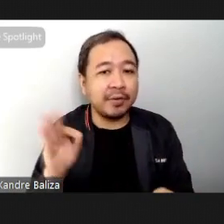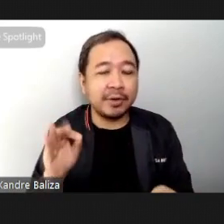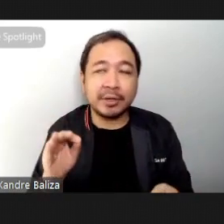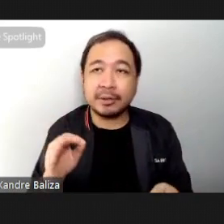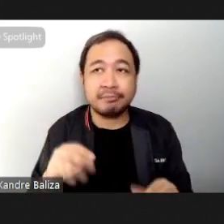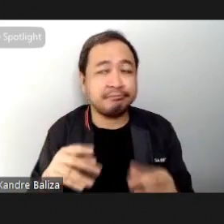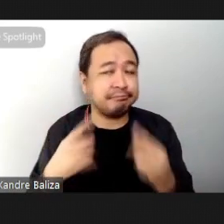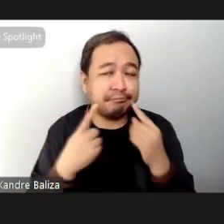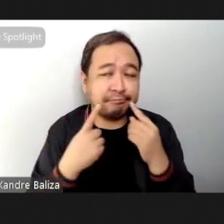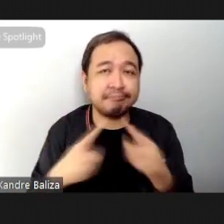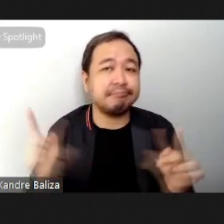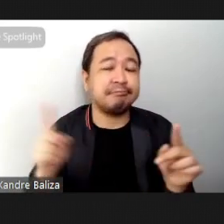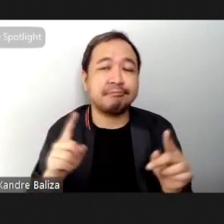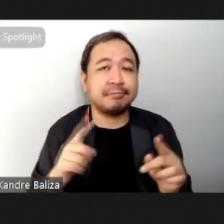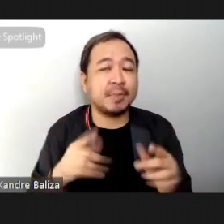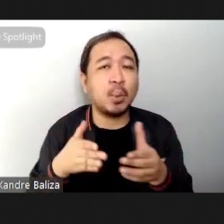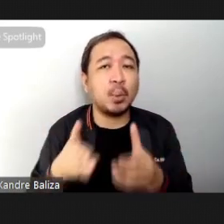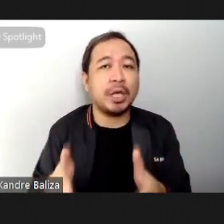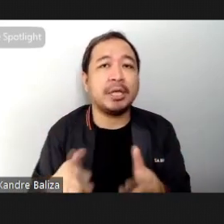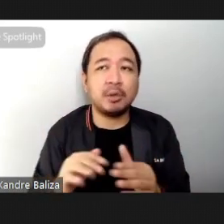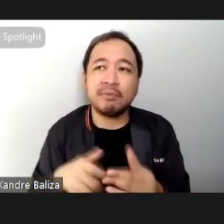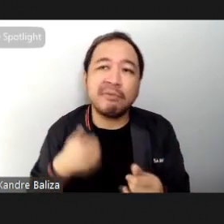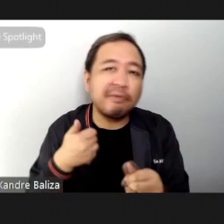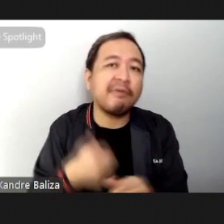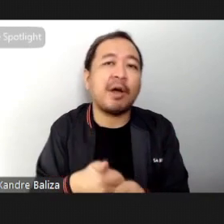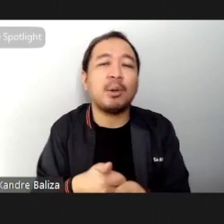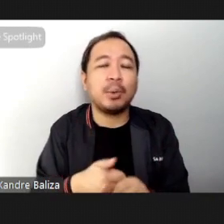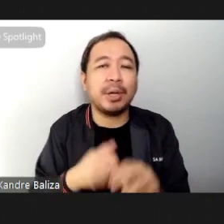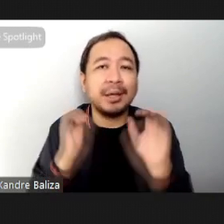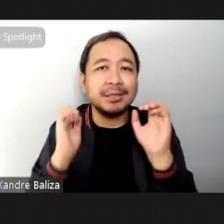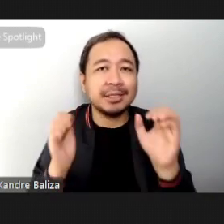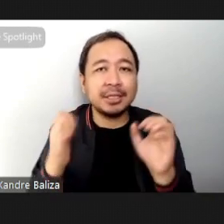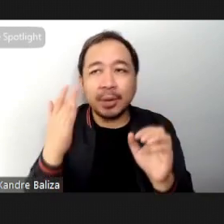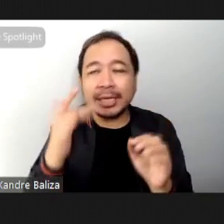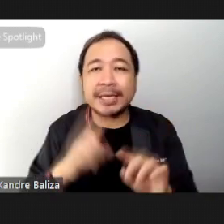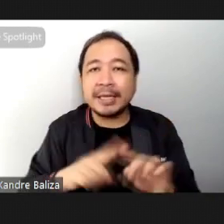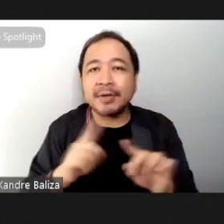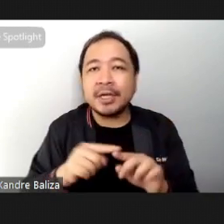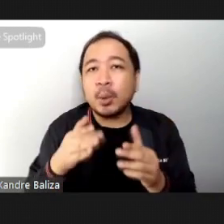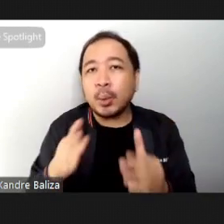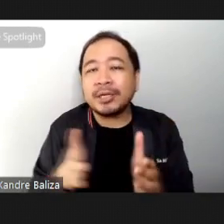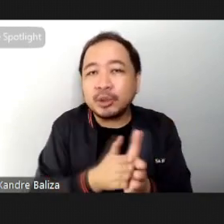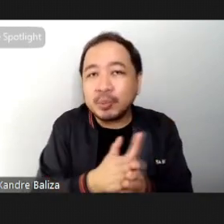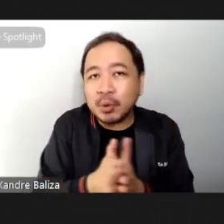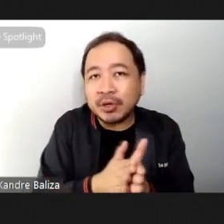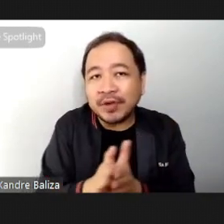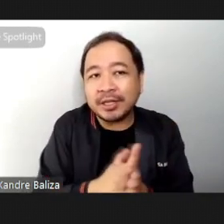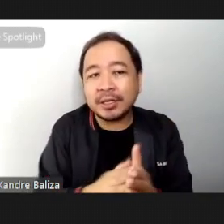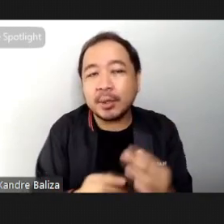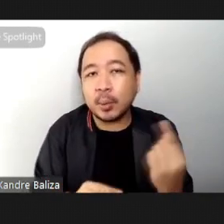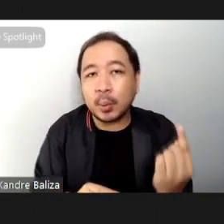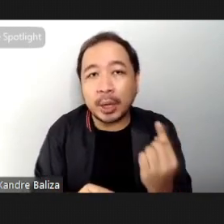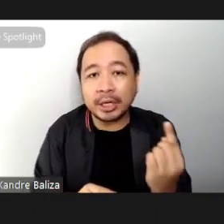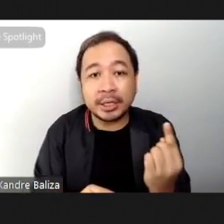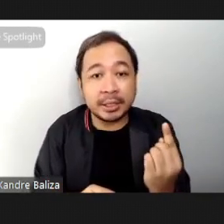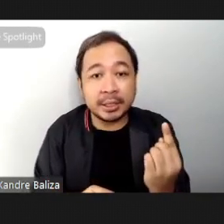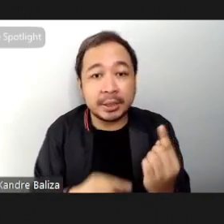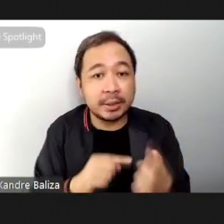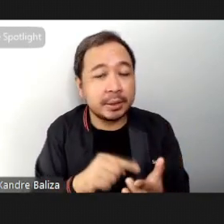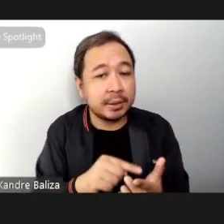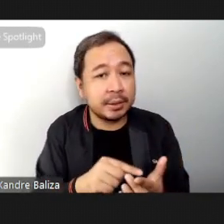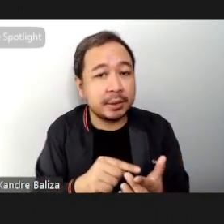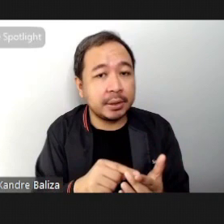to adhere to exercise because there's different ways to motivate you one of the sorts of motivations for this is the